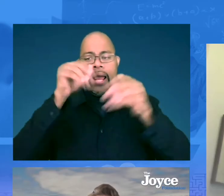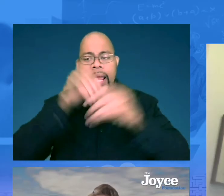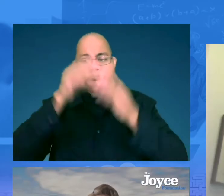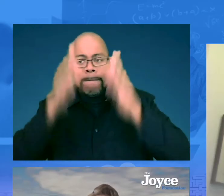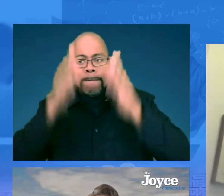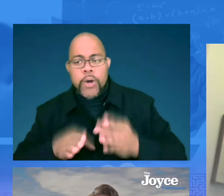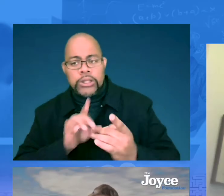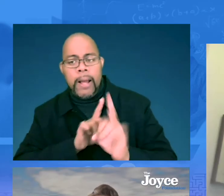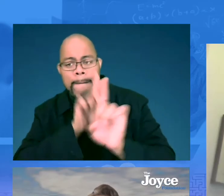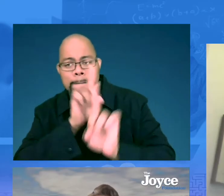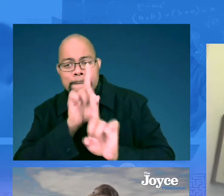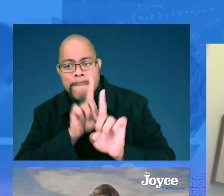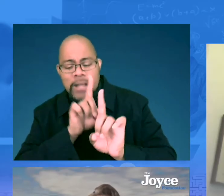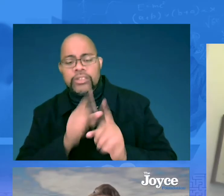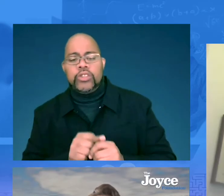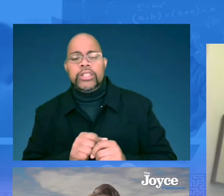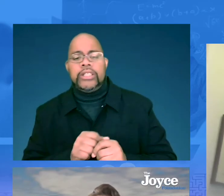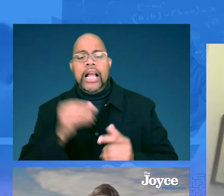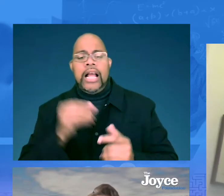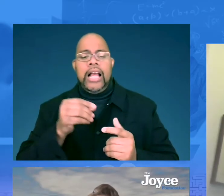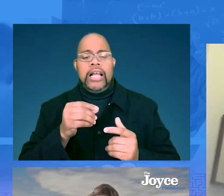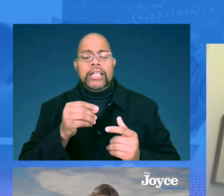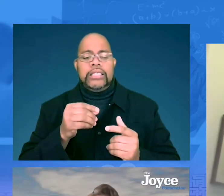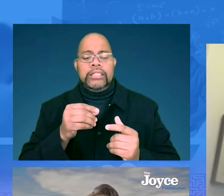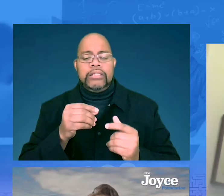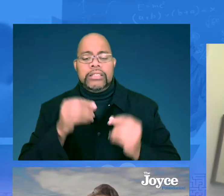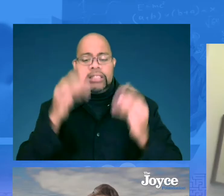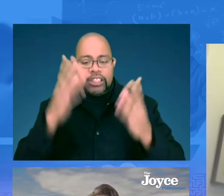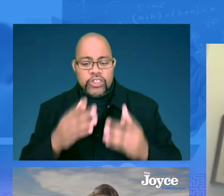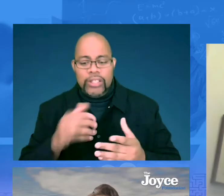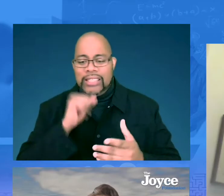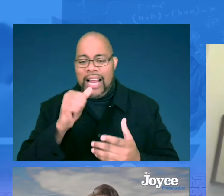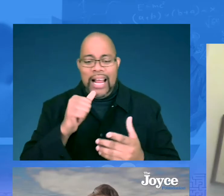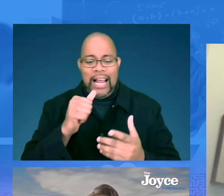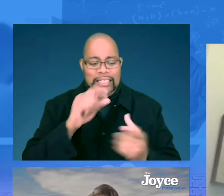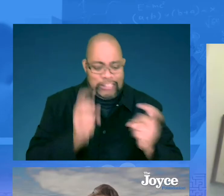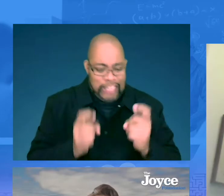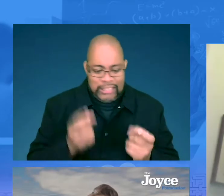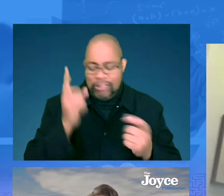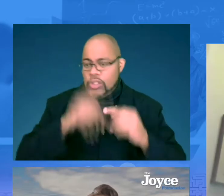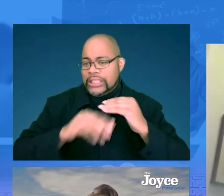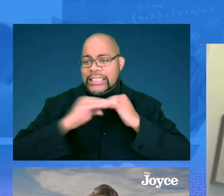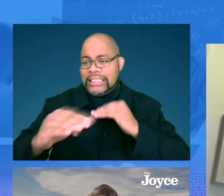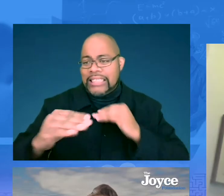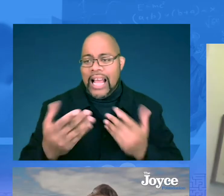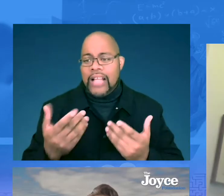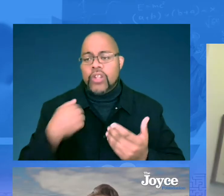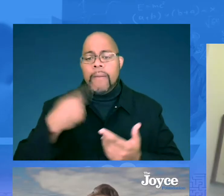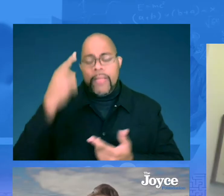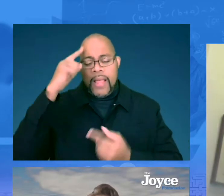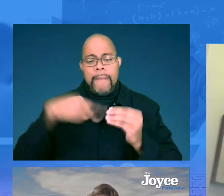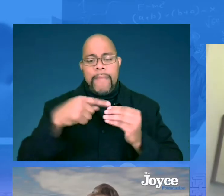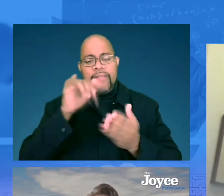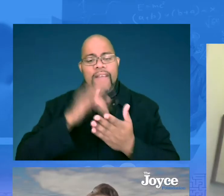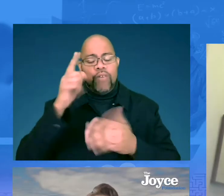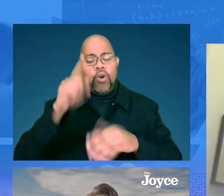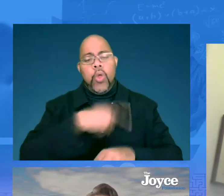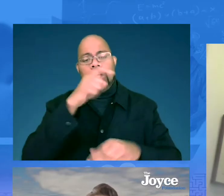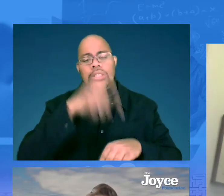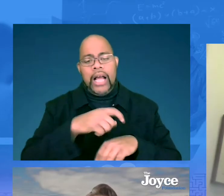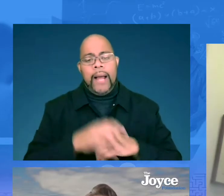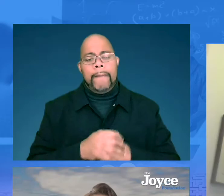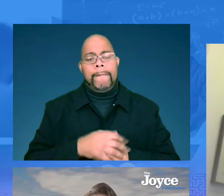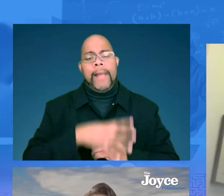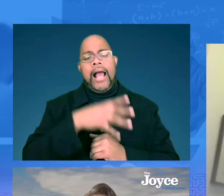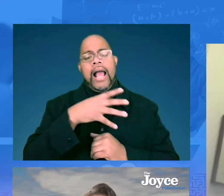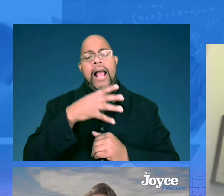on face-to-face mentoring, releasing teachers. And quite honestly, it wasn't scalable, nor was it sustainable. So I had been